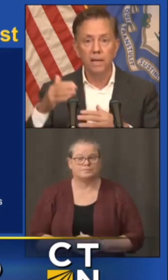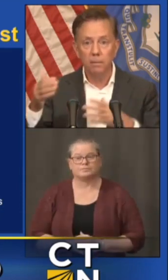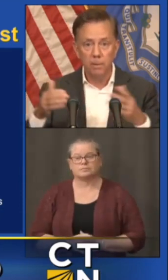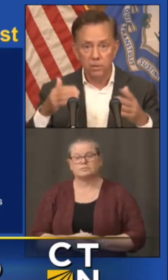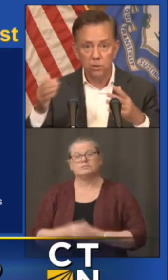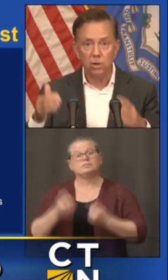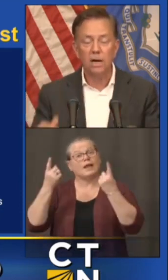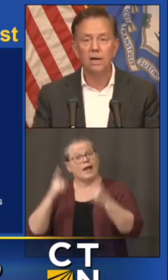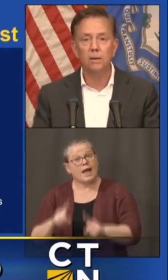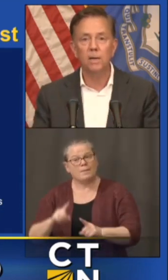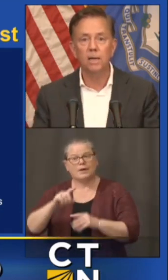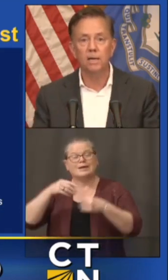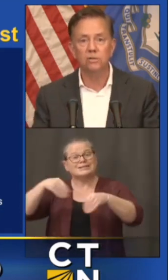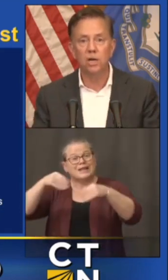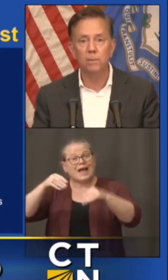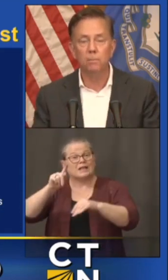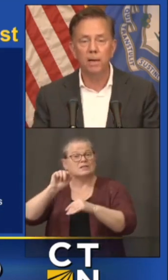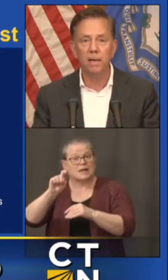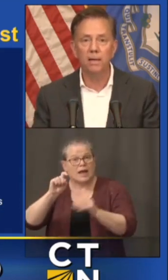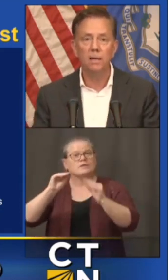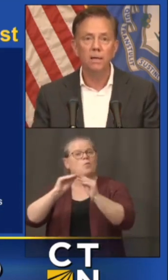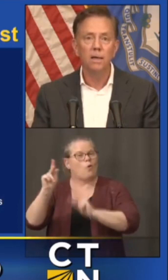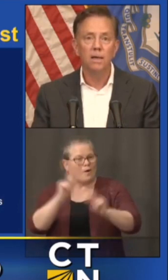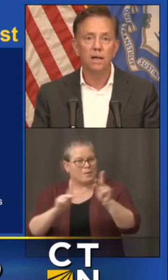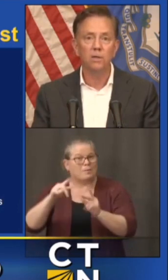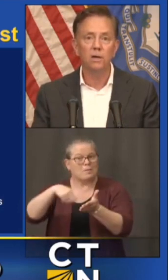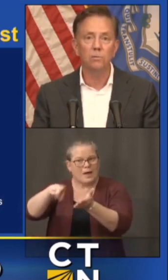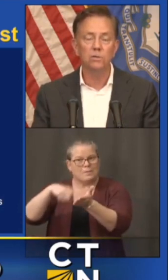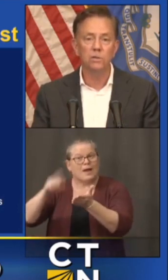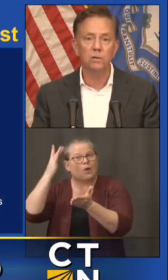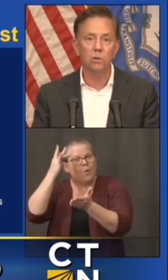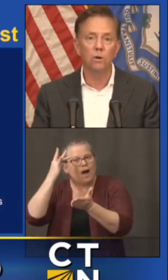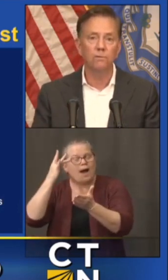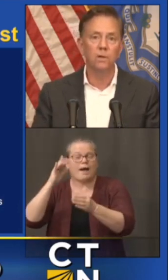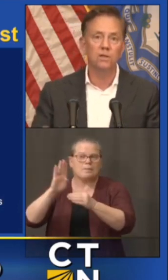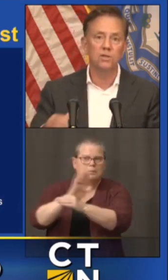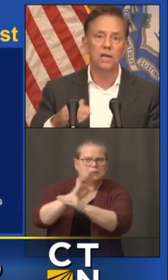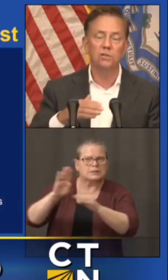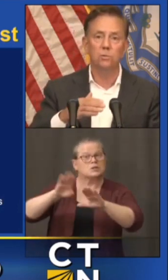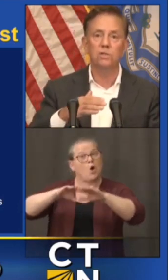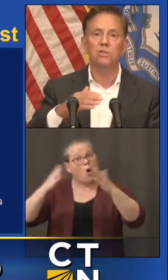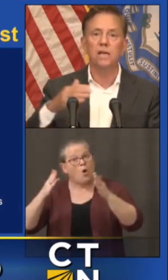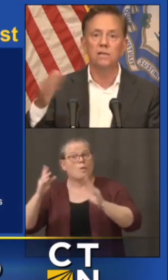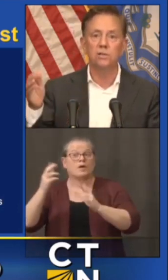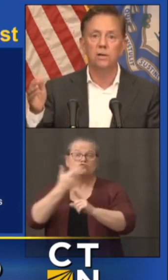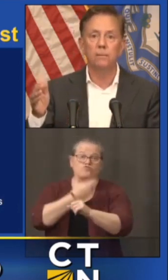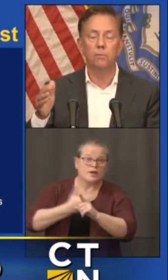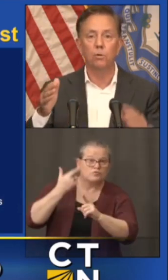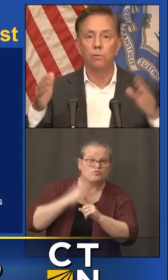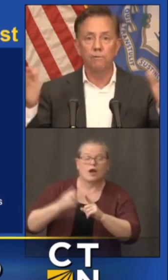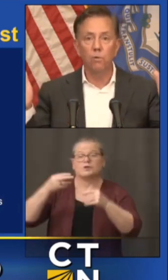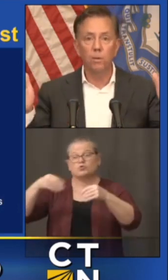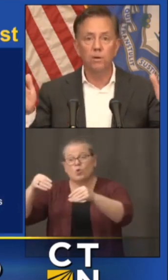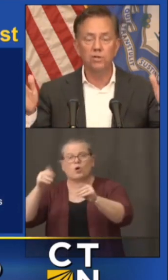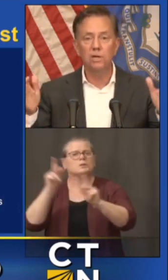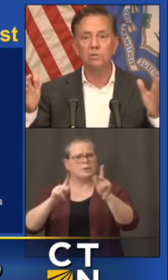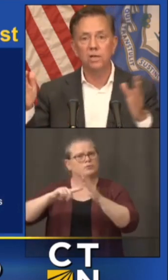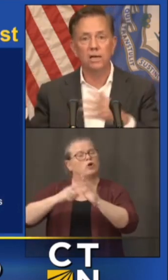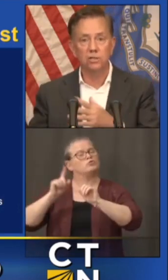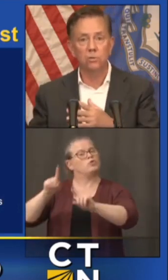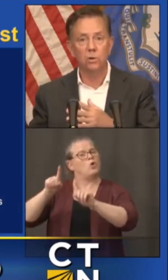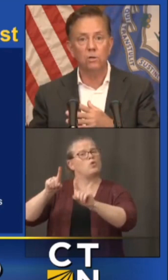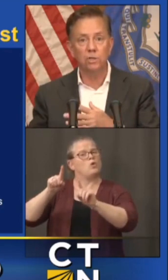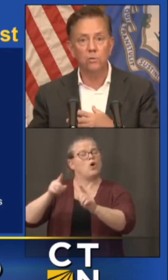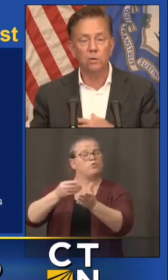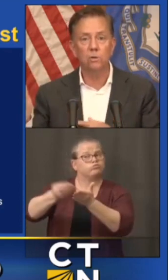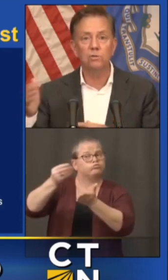people paying it because our economy is coming back and i think it was uh thoughtful of the state to extend um or reform our sales